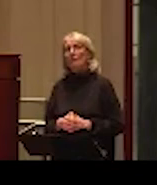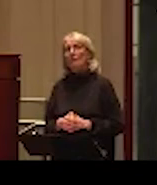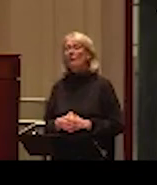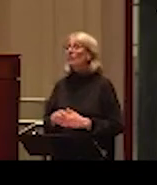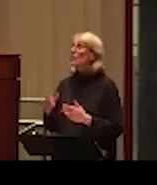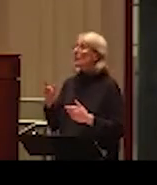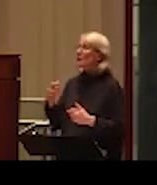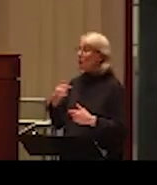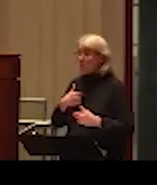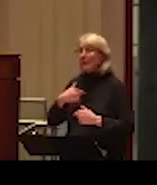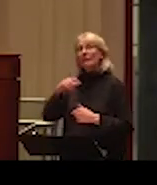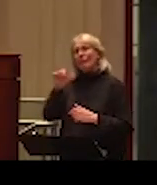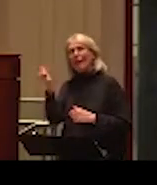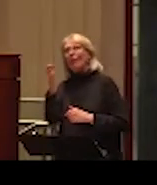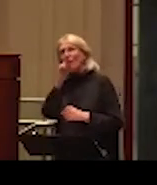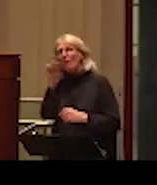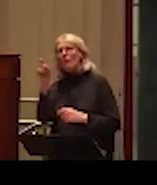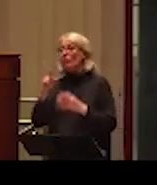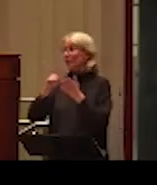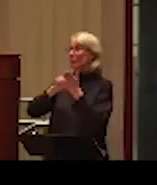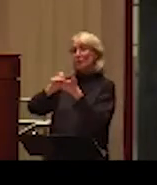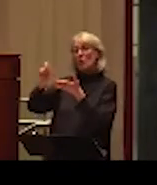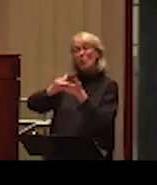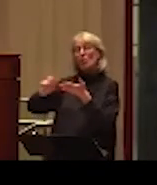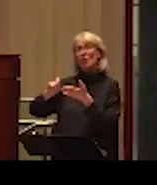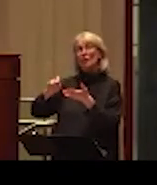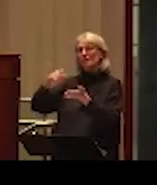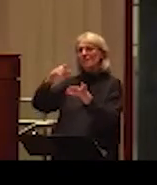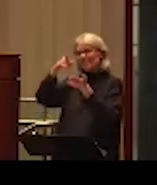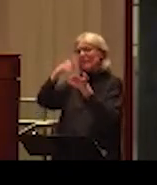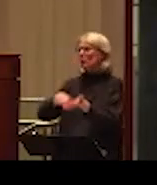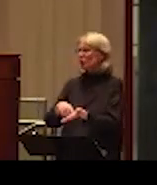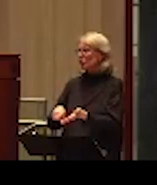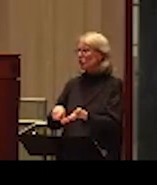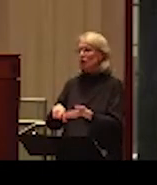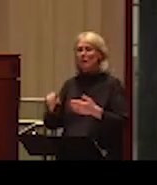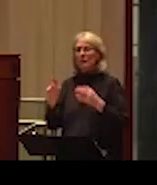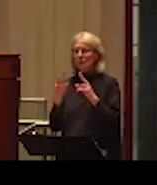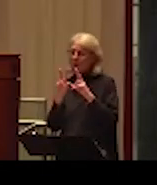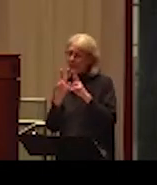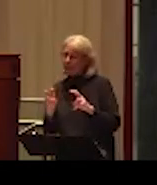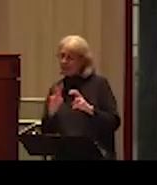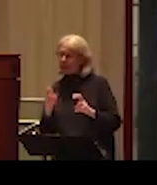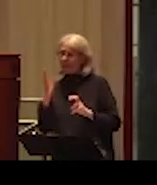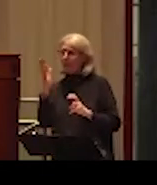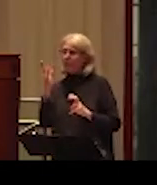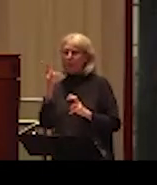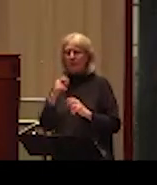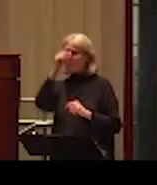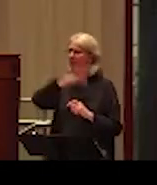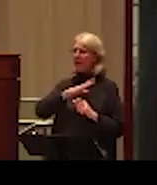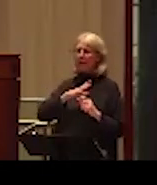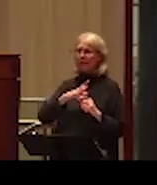colleagues of us, we did this, we wrote this paper where we analyzed and looked at the barriers to male victims' help seeking.